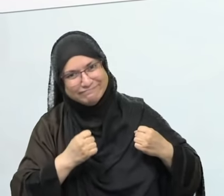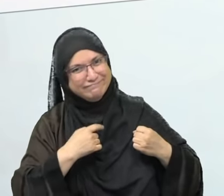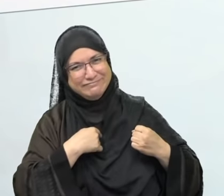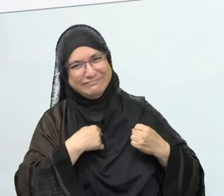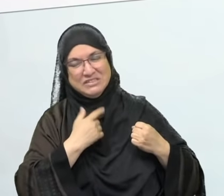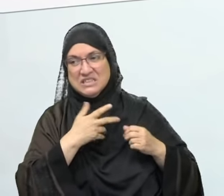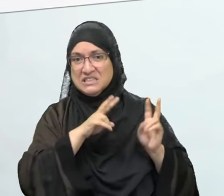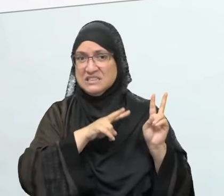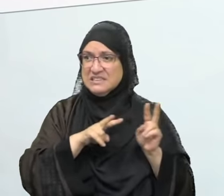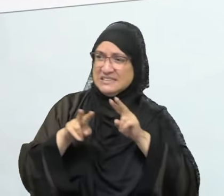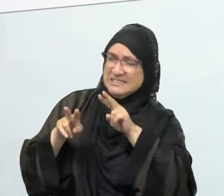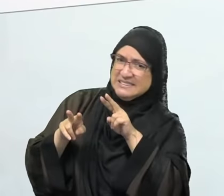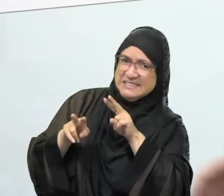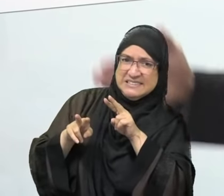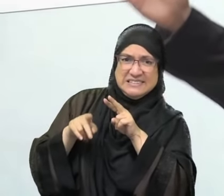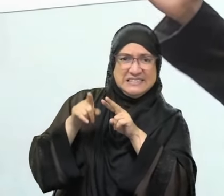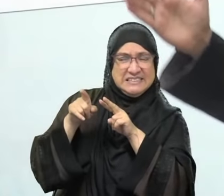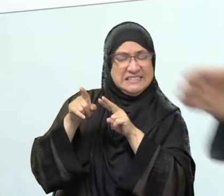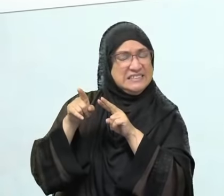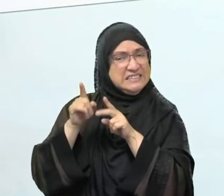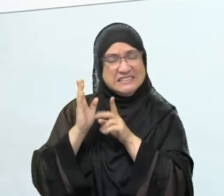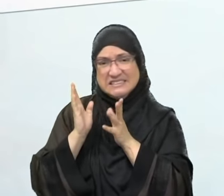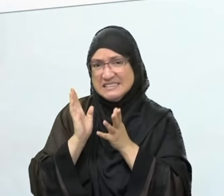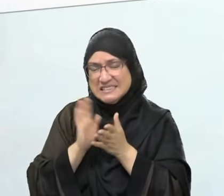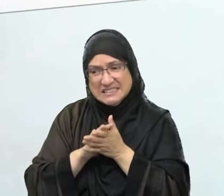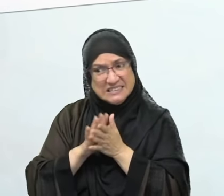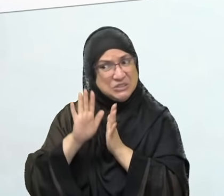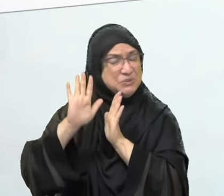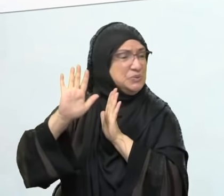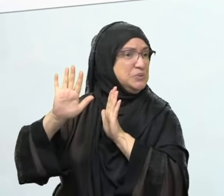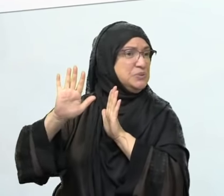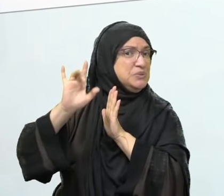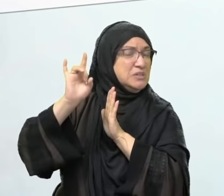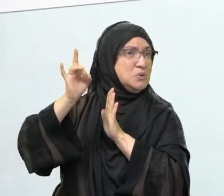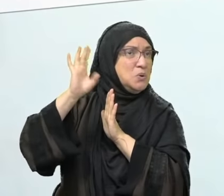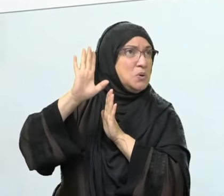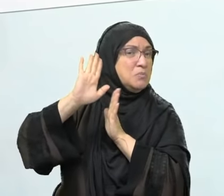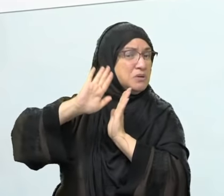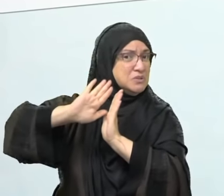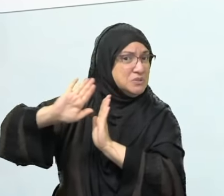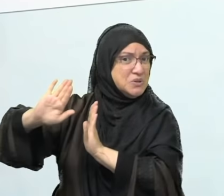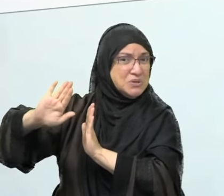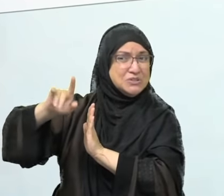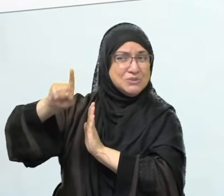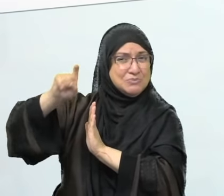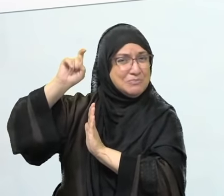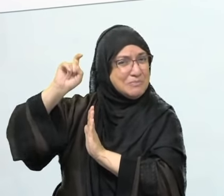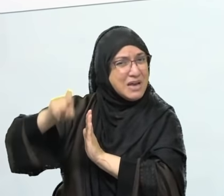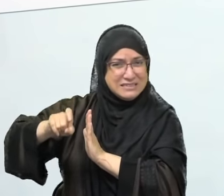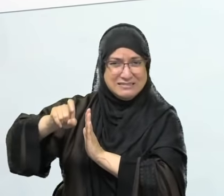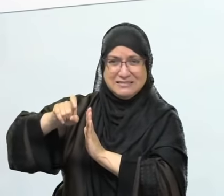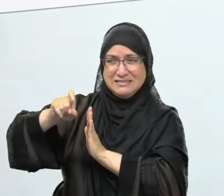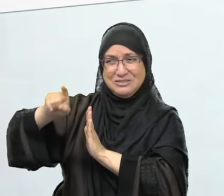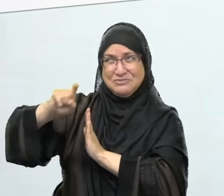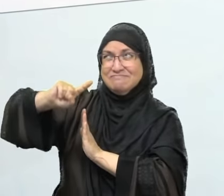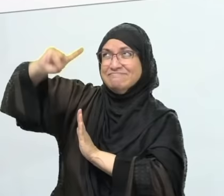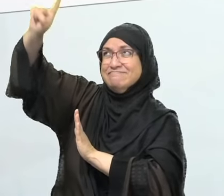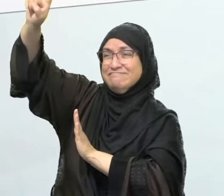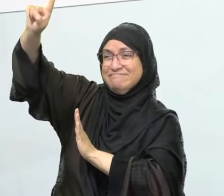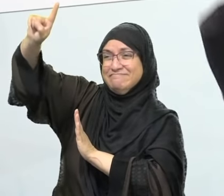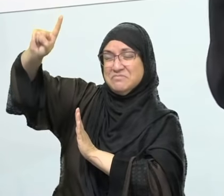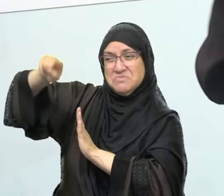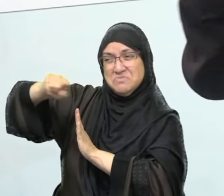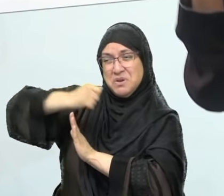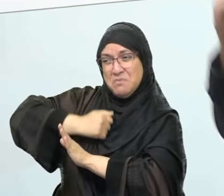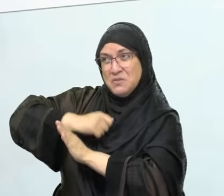that you repented from that lie. Now someone is saying, well, alhamdulillah, none of that is me. So here's what I want to focus on just for a